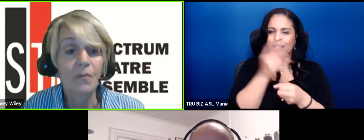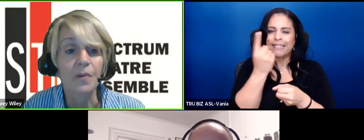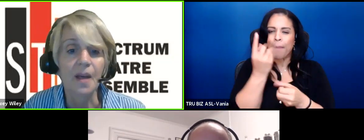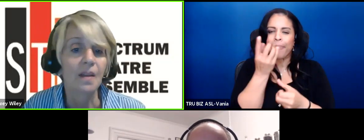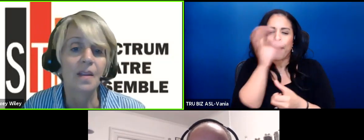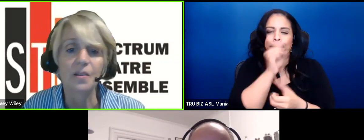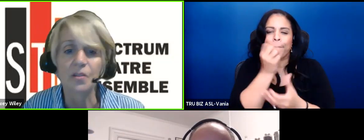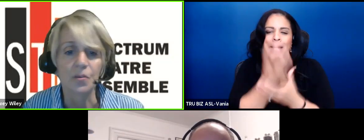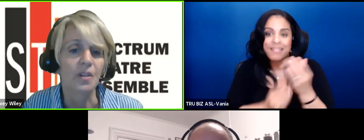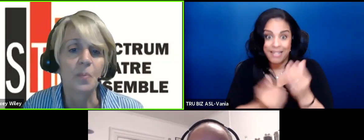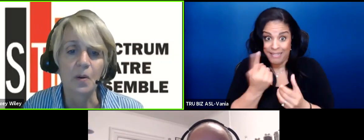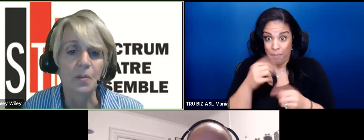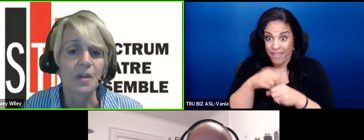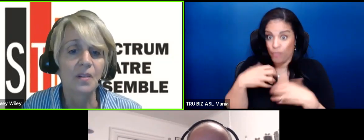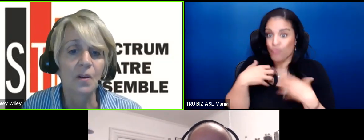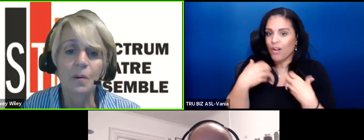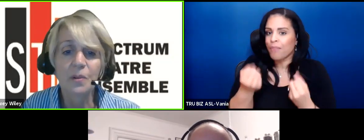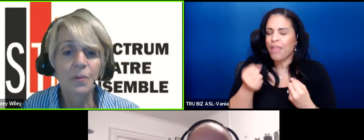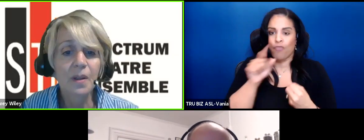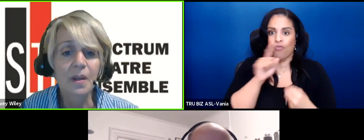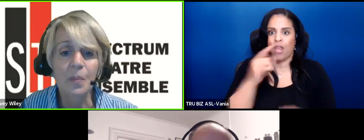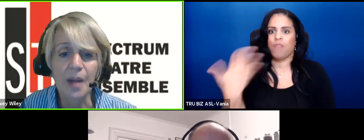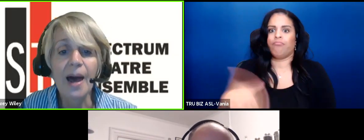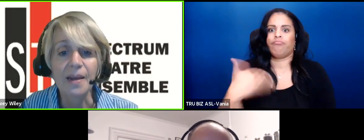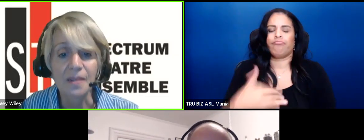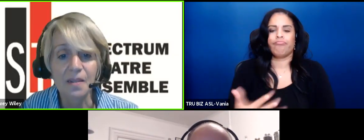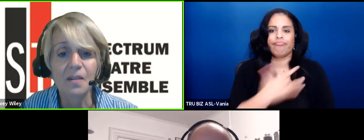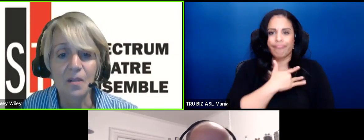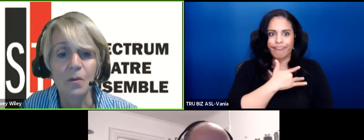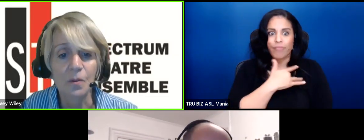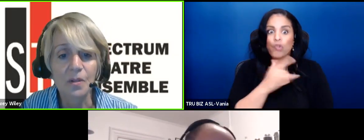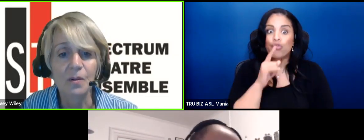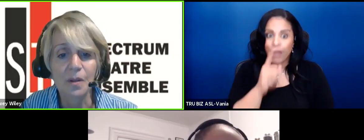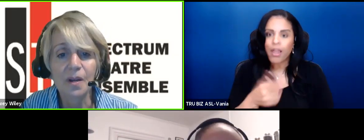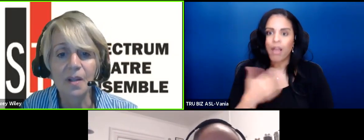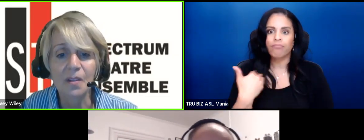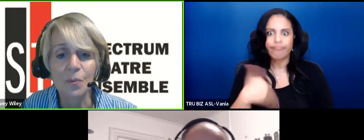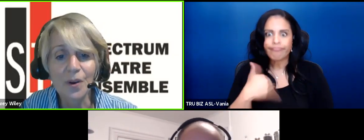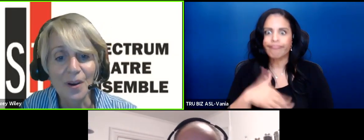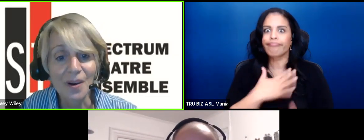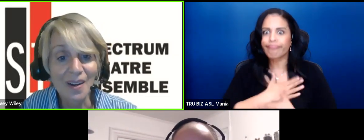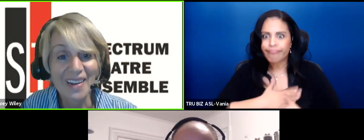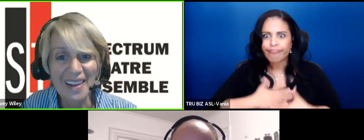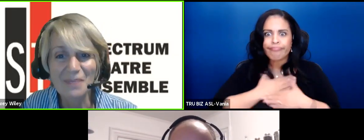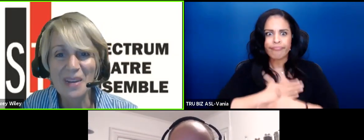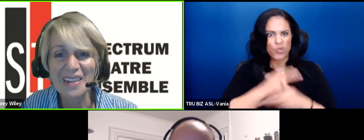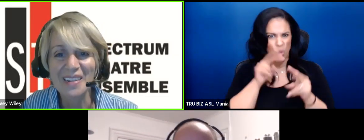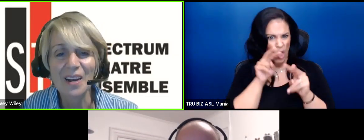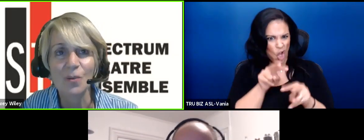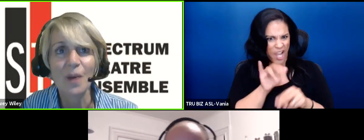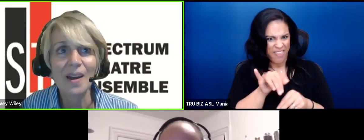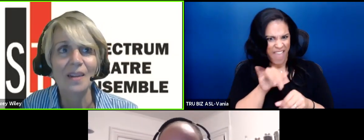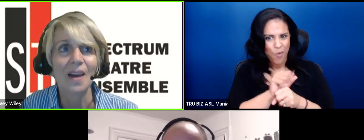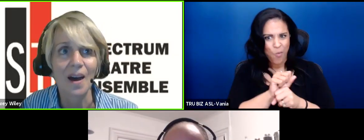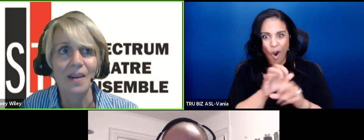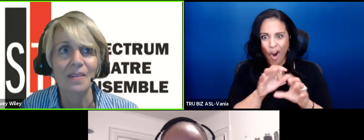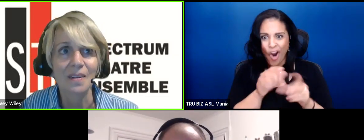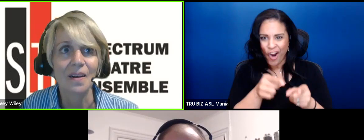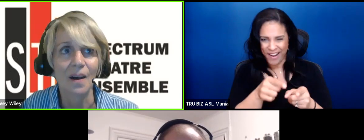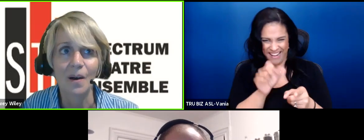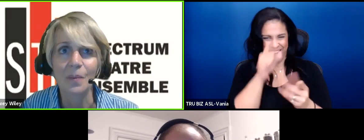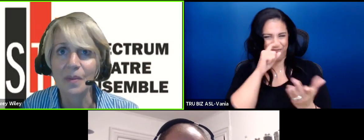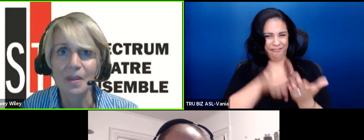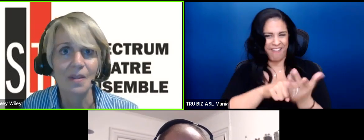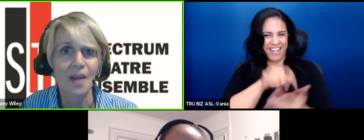person in recovery that that just really spoke to me so it was really a blast to to look at this work because I could recognize